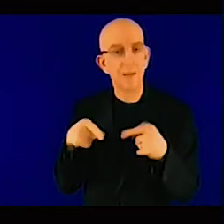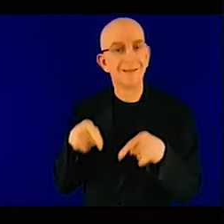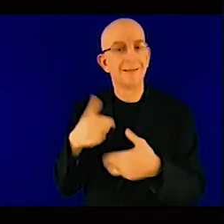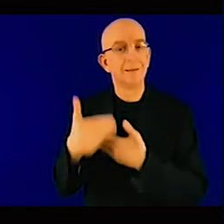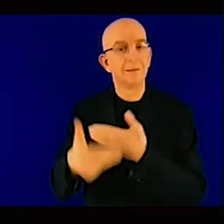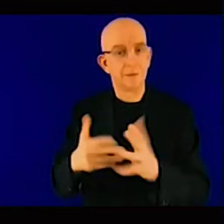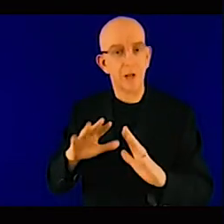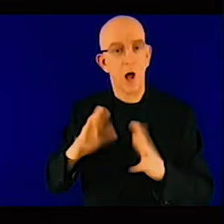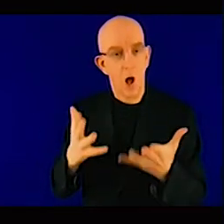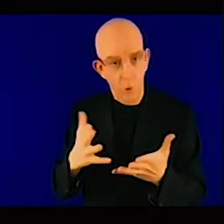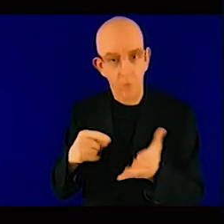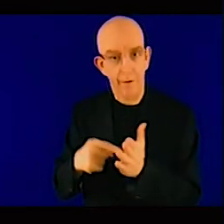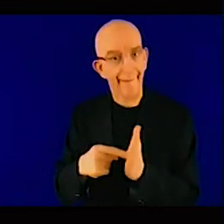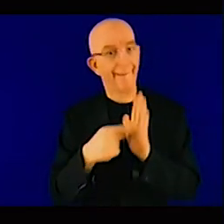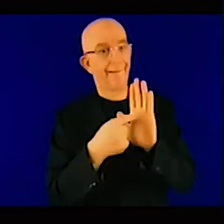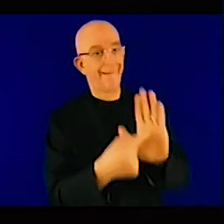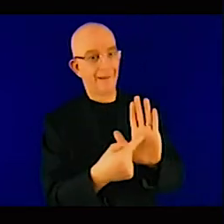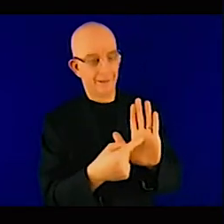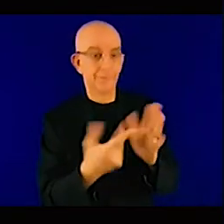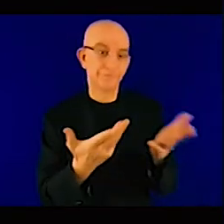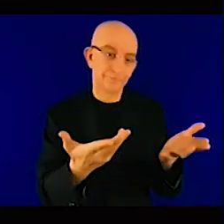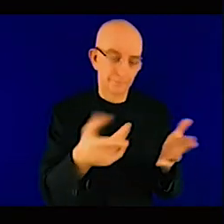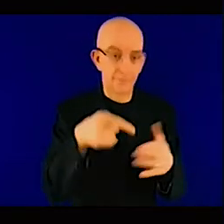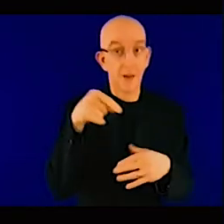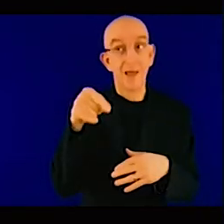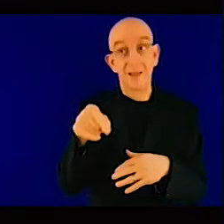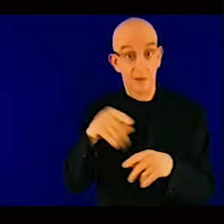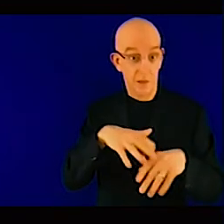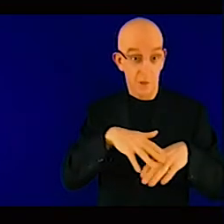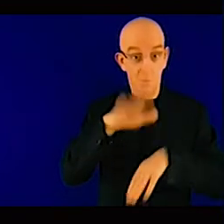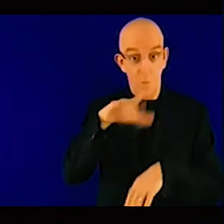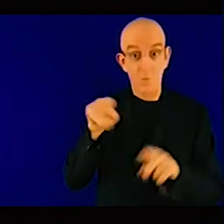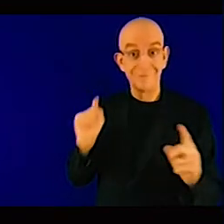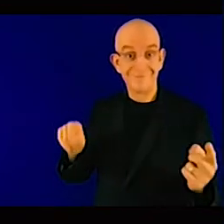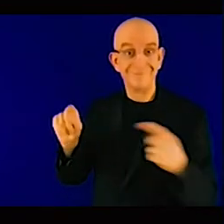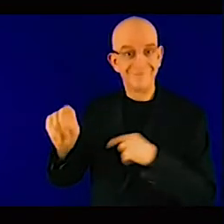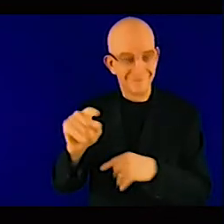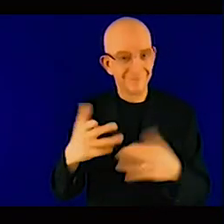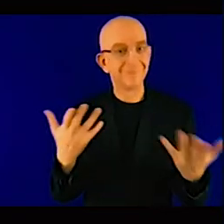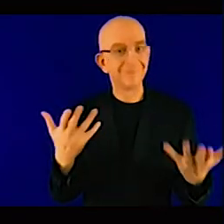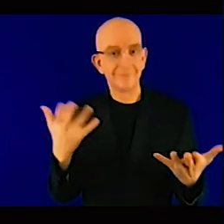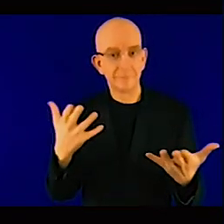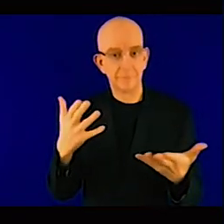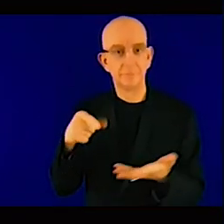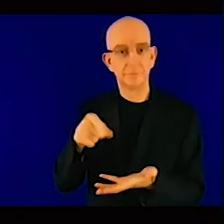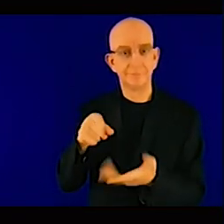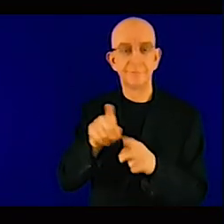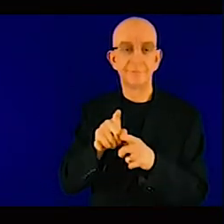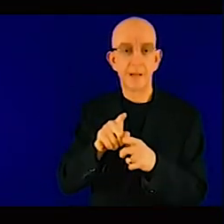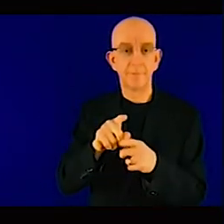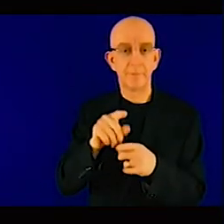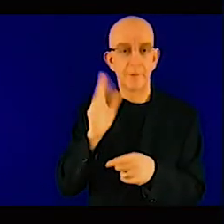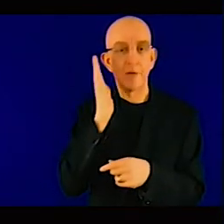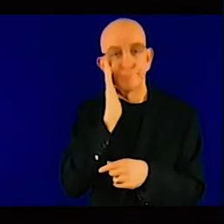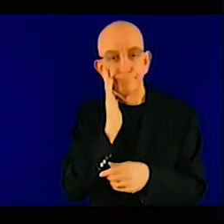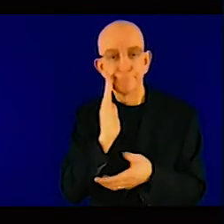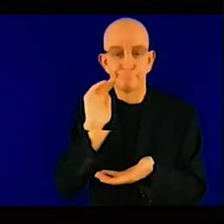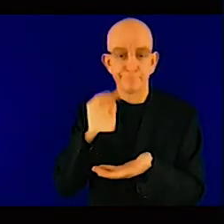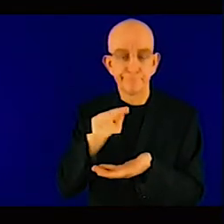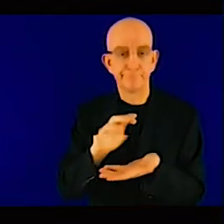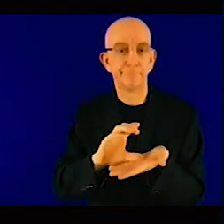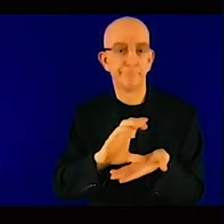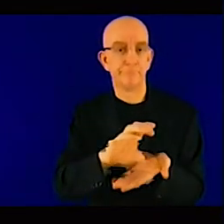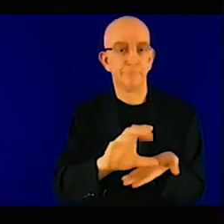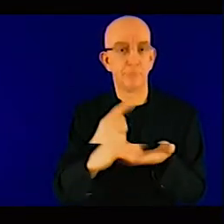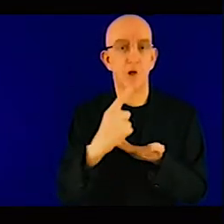loans. I would suggest 80% grants and 20% concessional loans. And this fund will